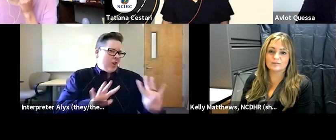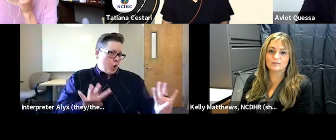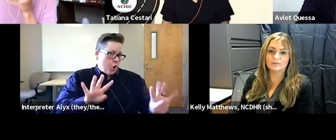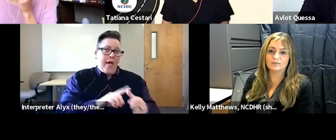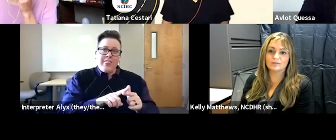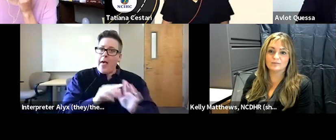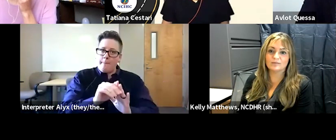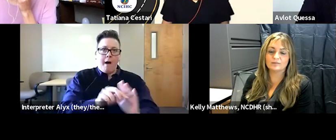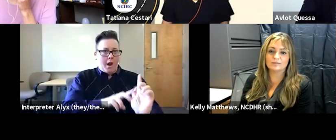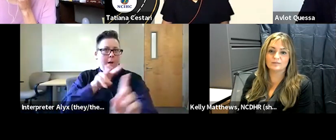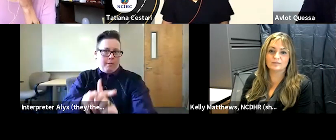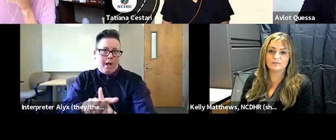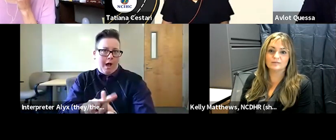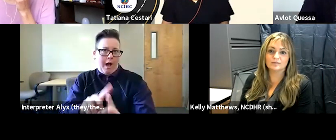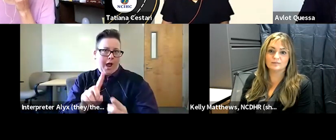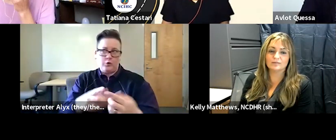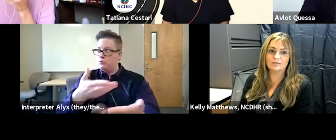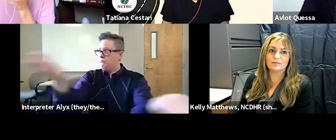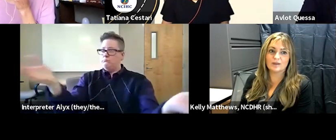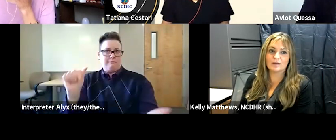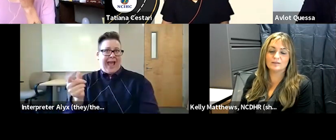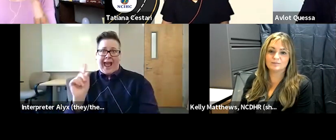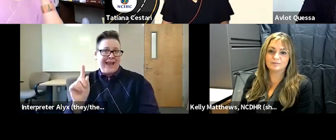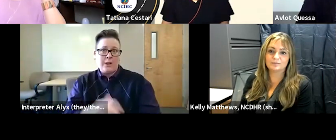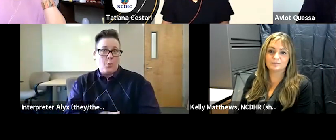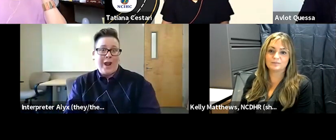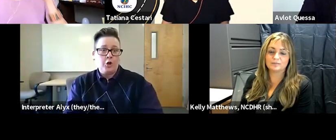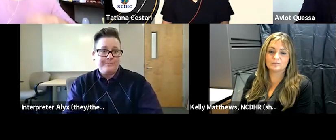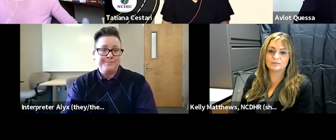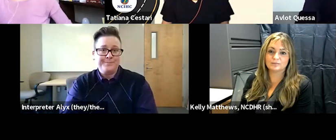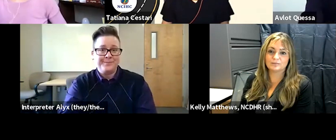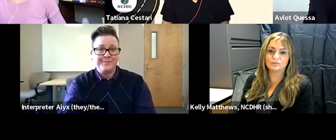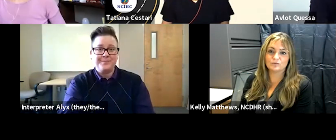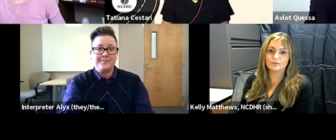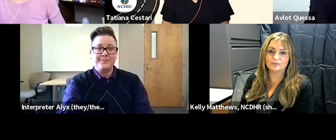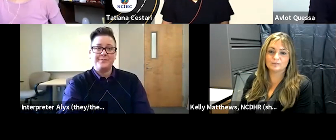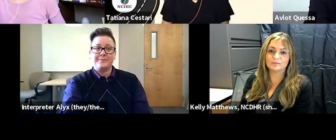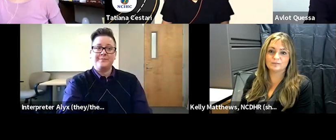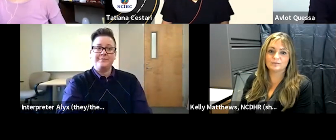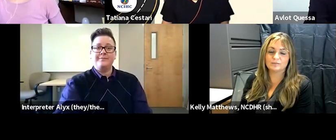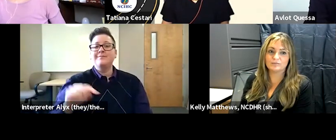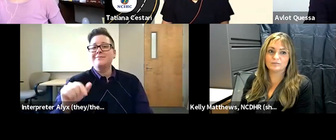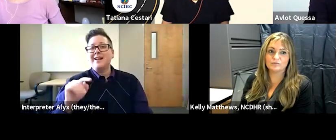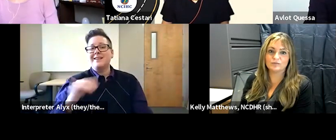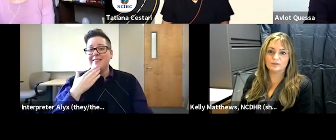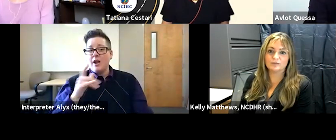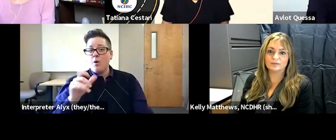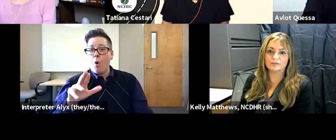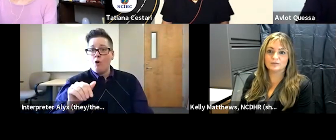model um anywhere and and everywhere thanks laura